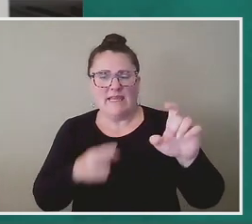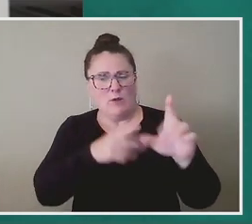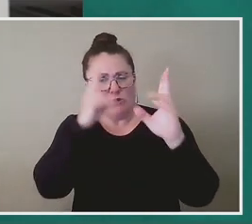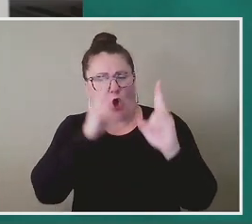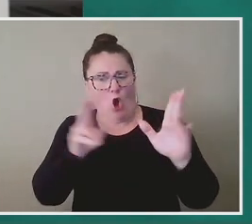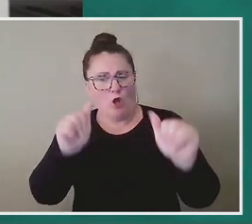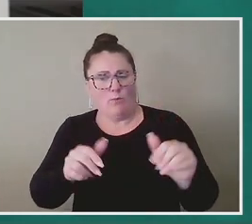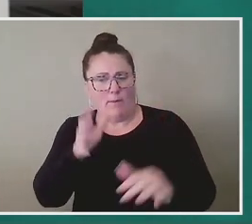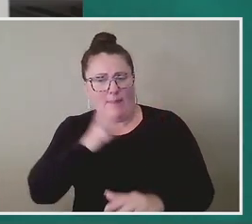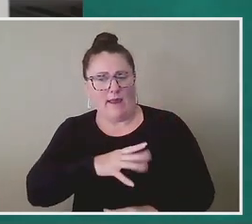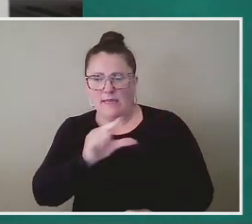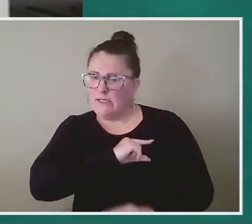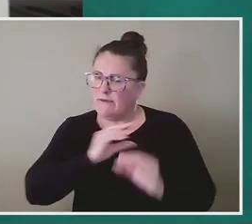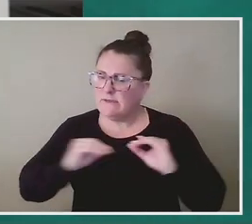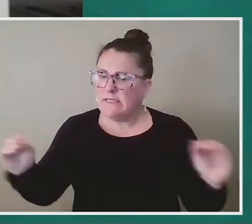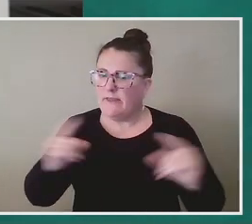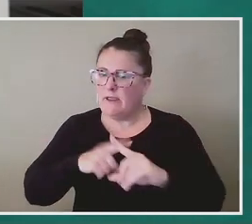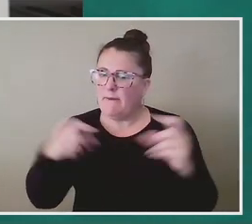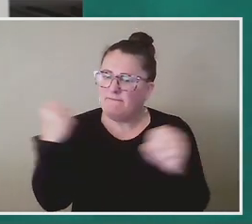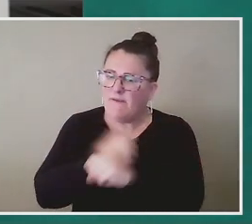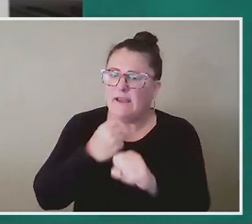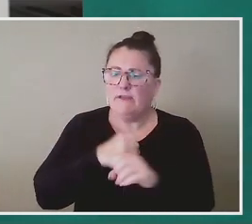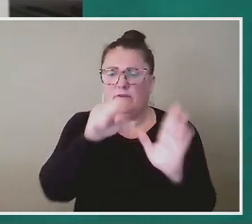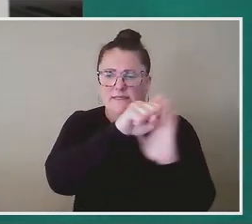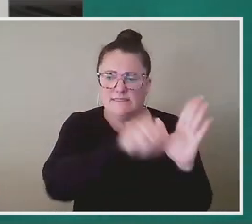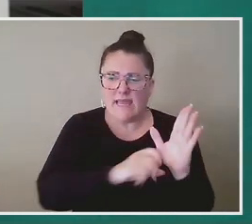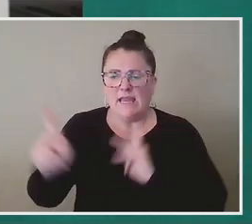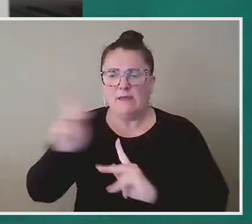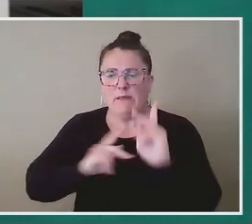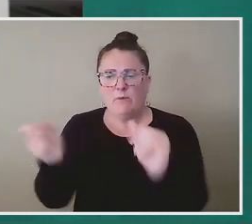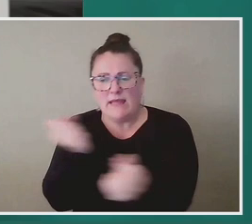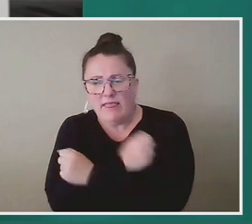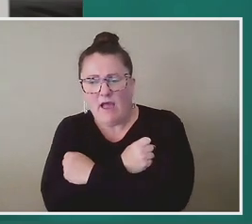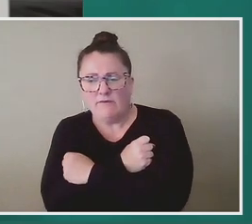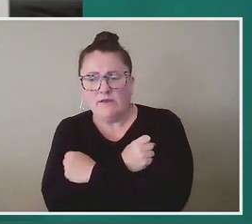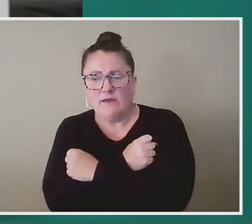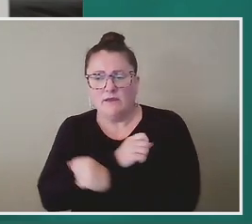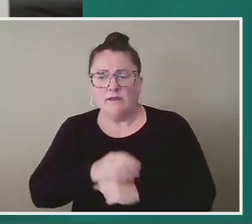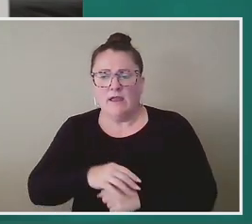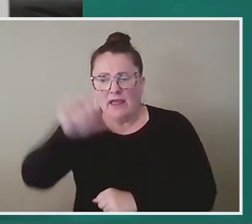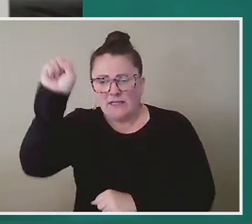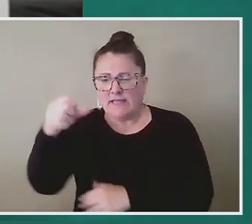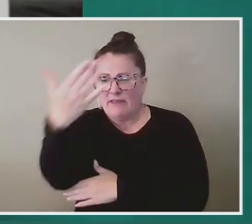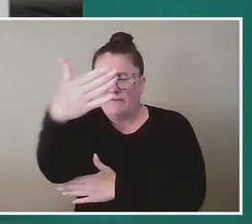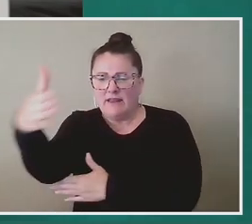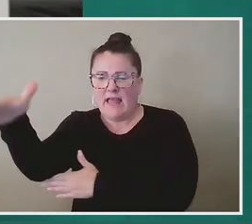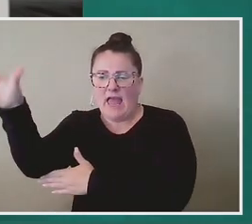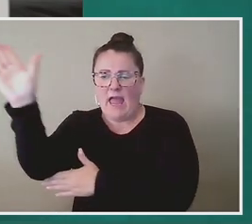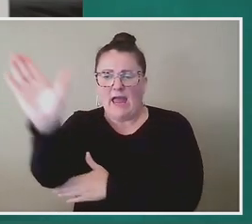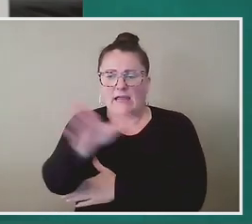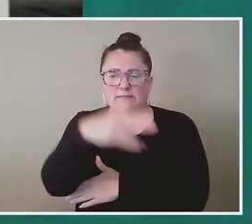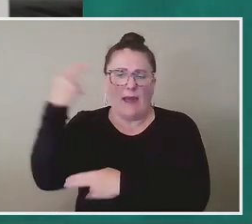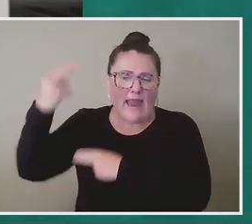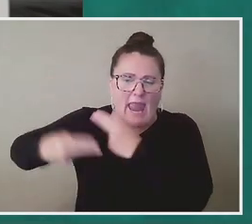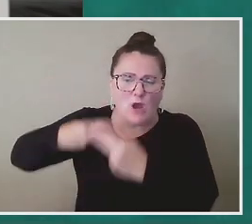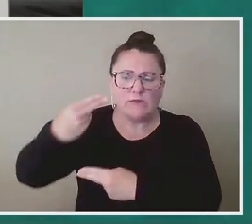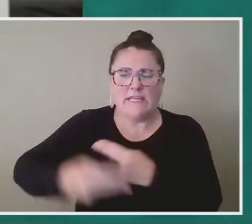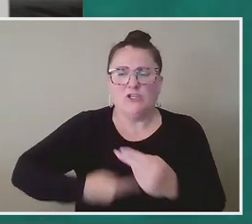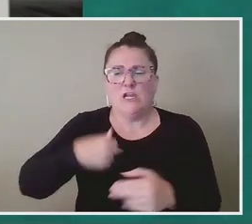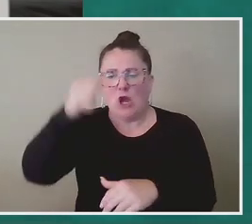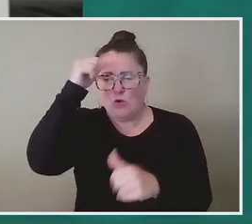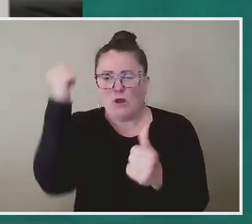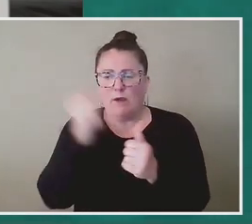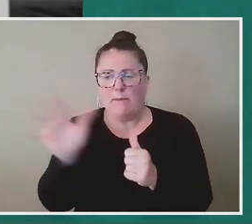guilty of nothing but fighting for the state and the people that he loved. That the southern flag was about heritage and remembering those